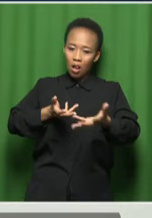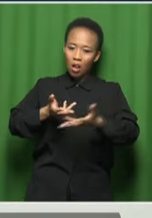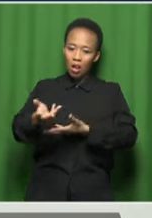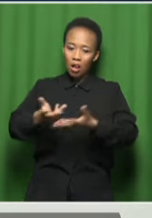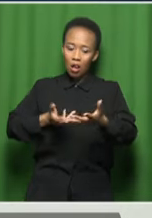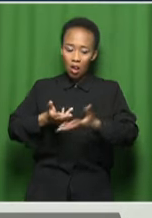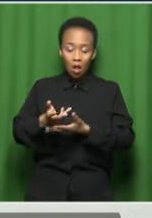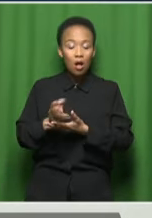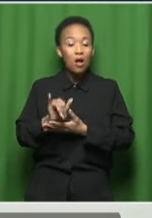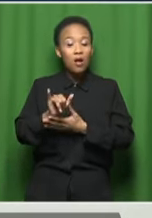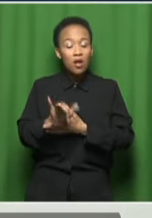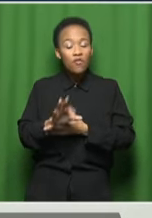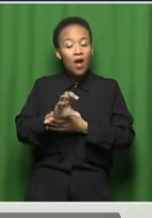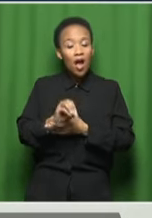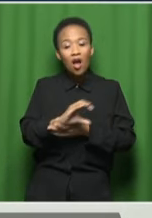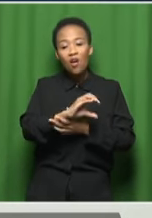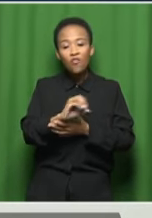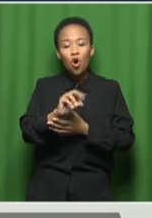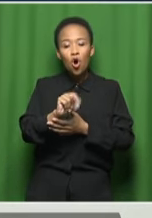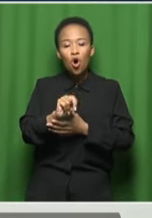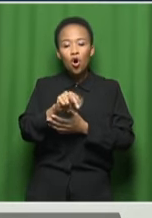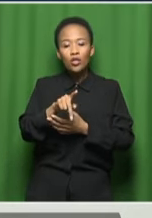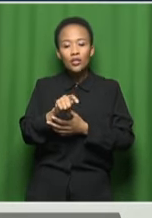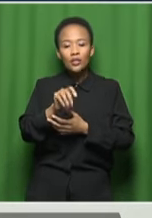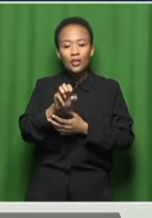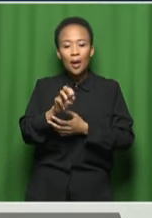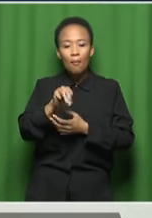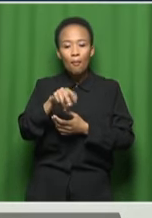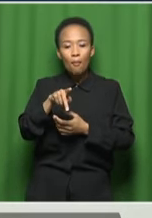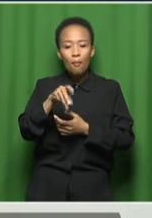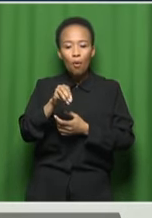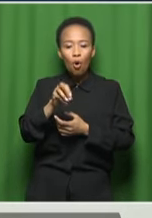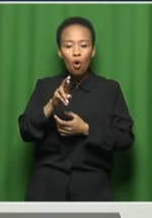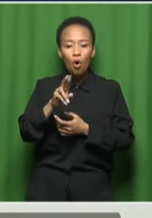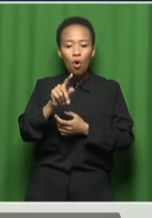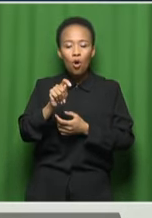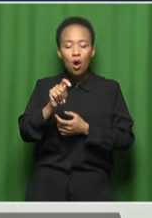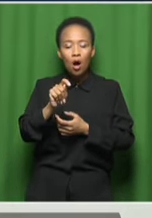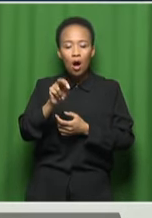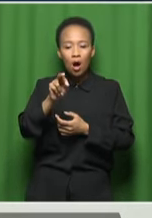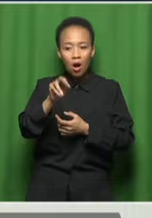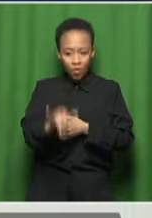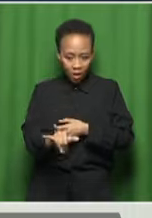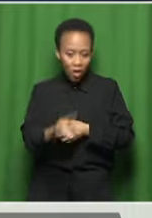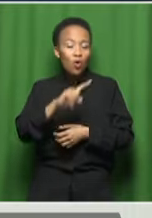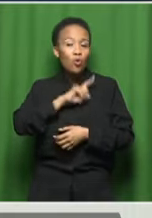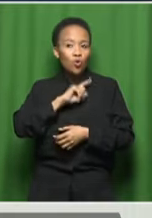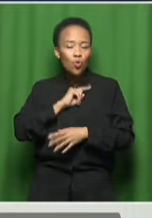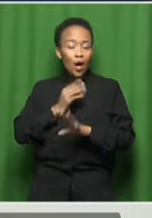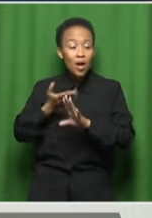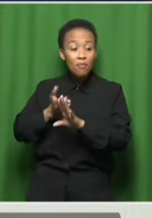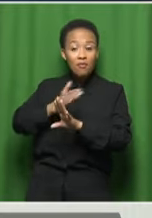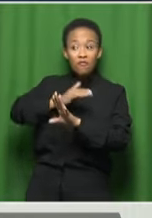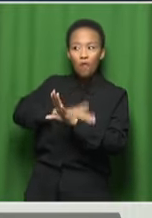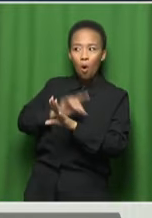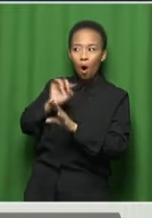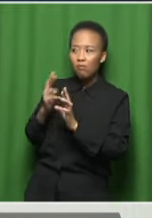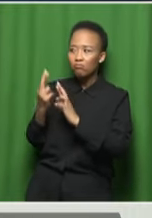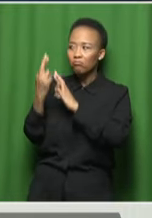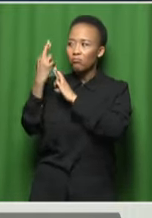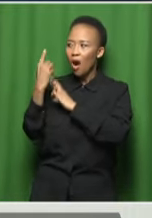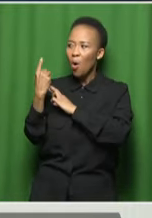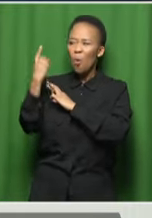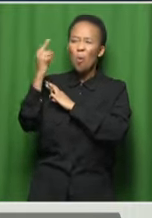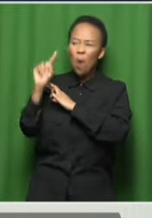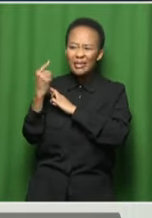contemporary. Got you. Because then the cats will tell you what was before, and then you go back and check that